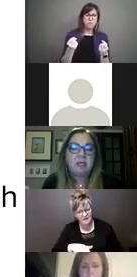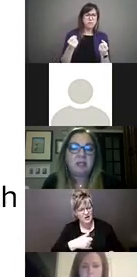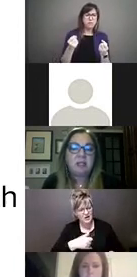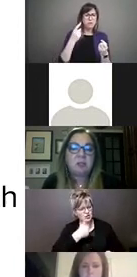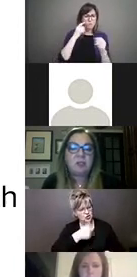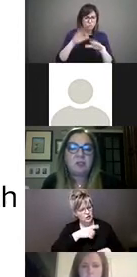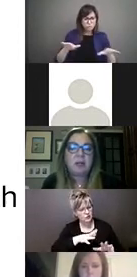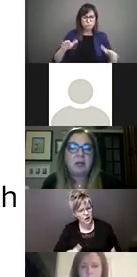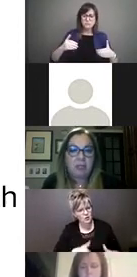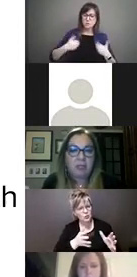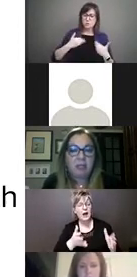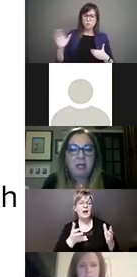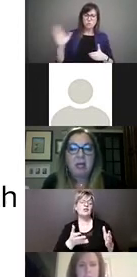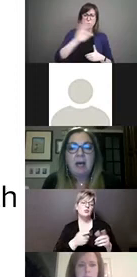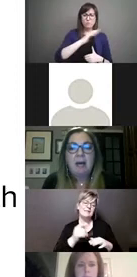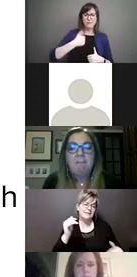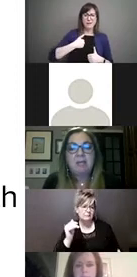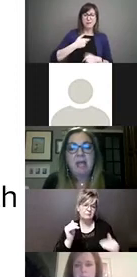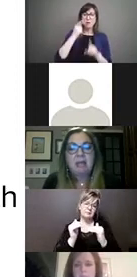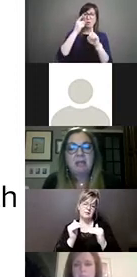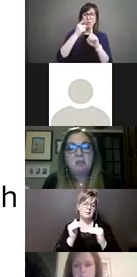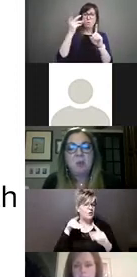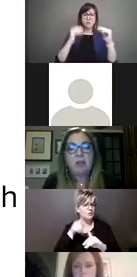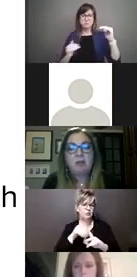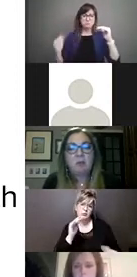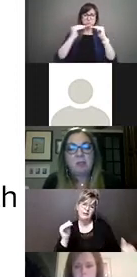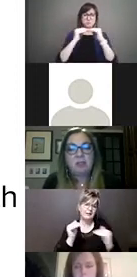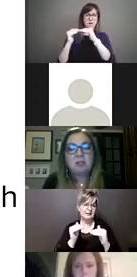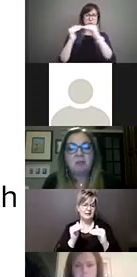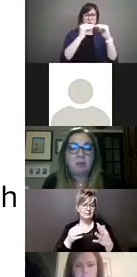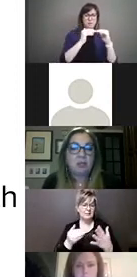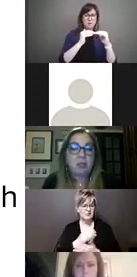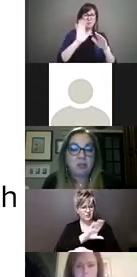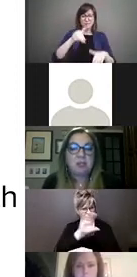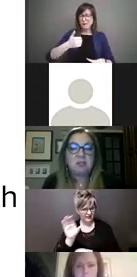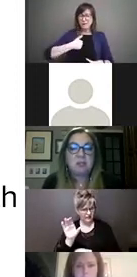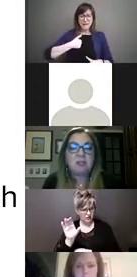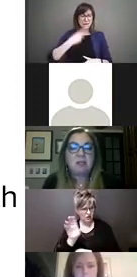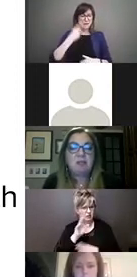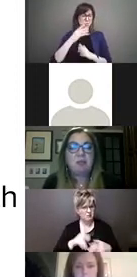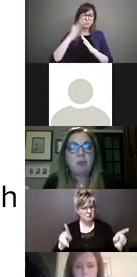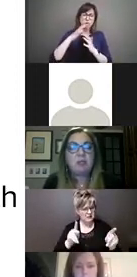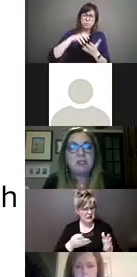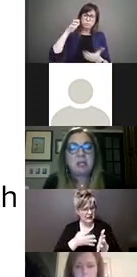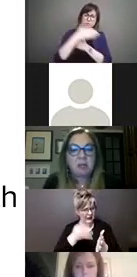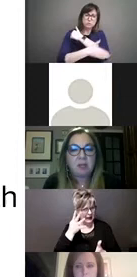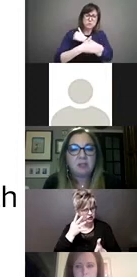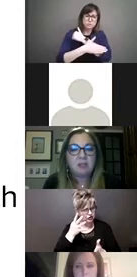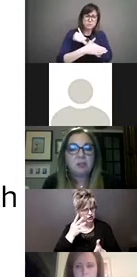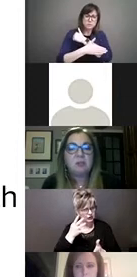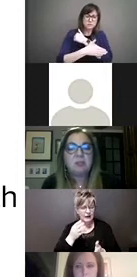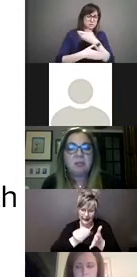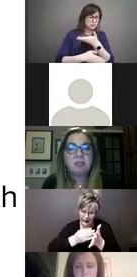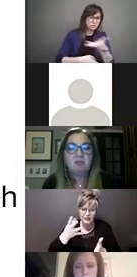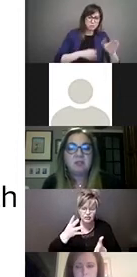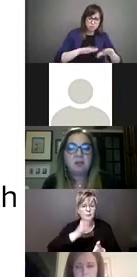and to pursue equity. Canada is one of the richest of rich countries with some of the poorest outcomes in